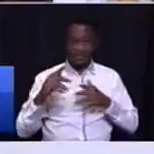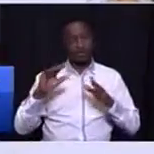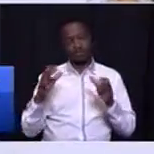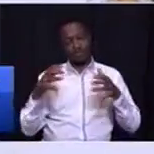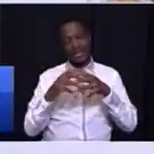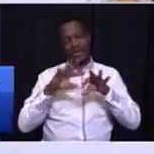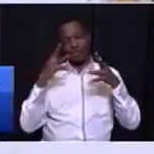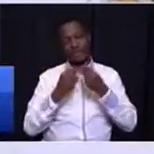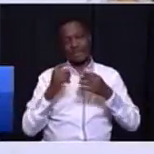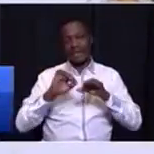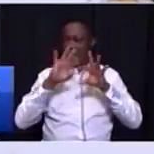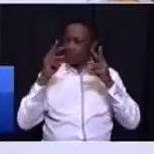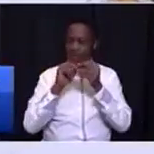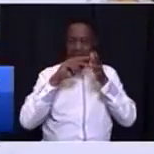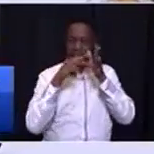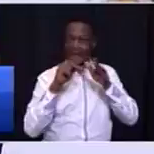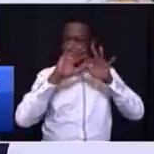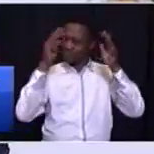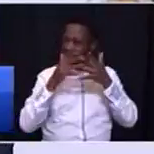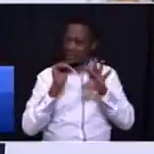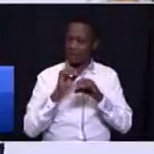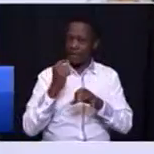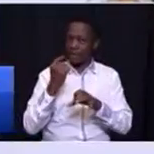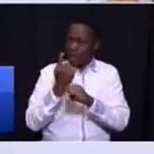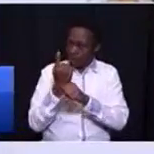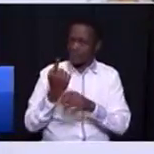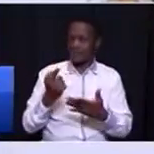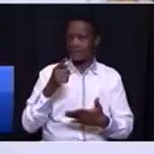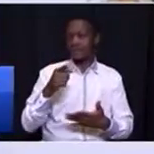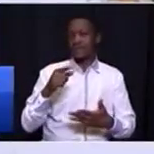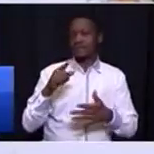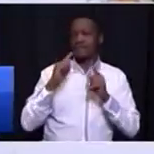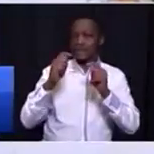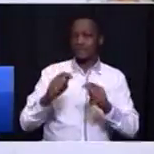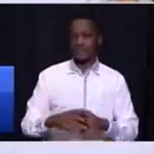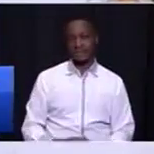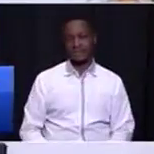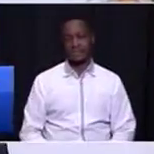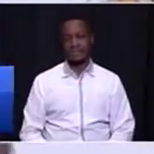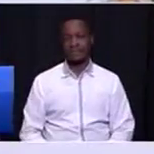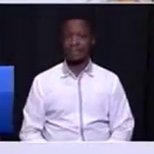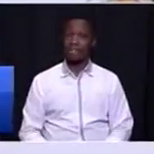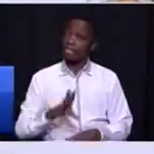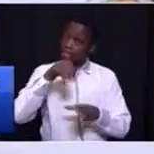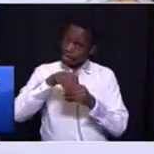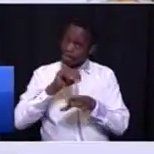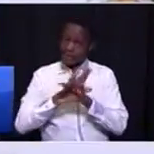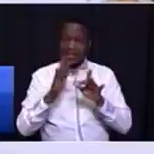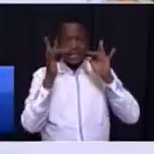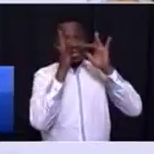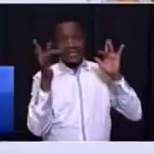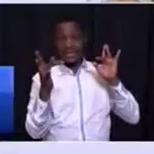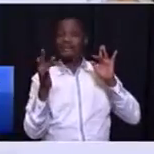big thing about where we take Kauten transport system. Investing in internet connectivity, Madam Speaker,